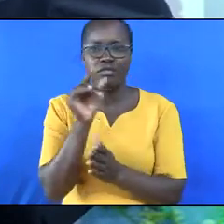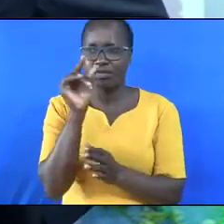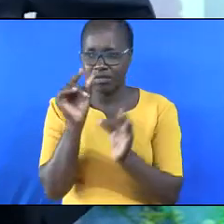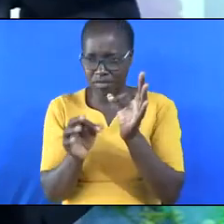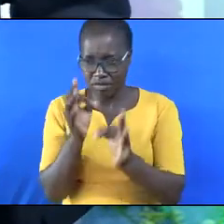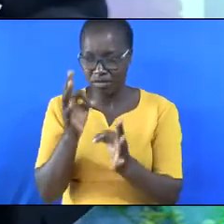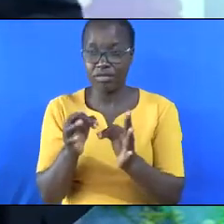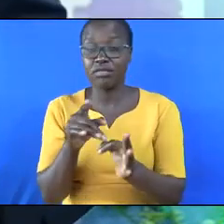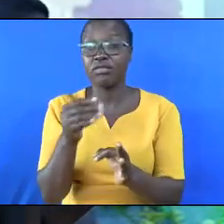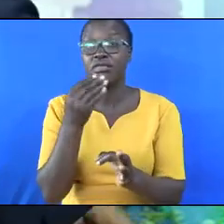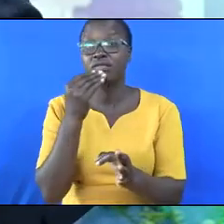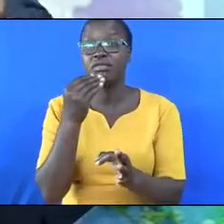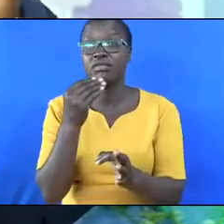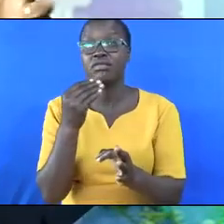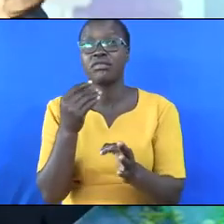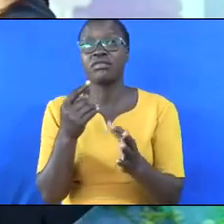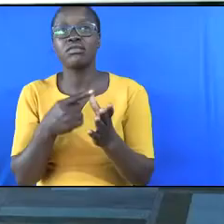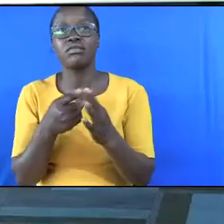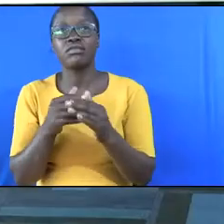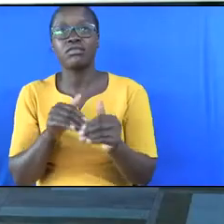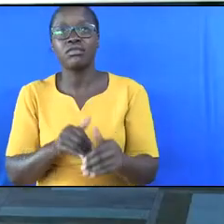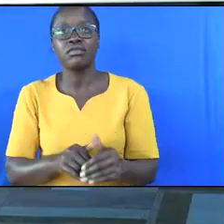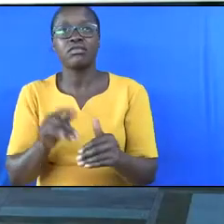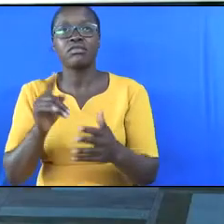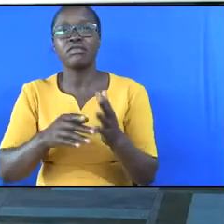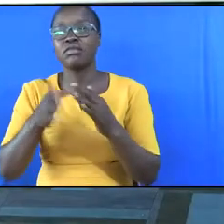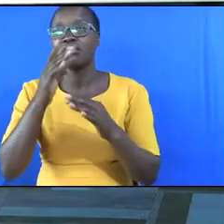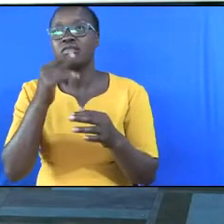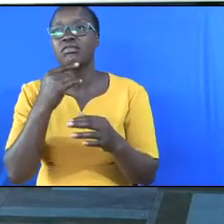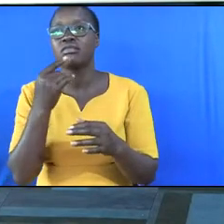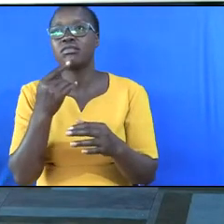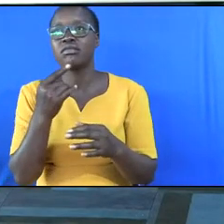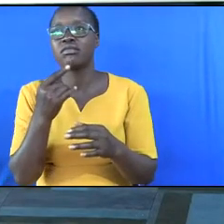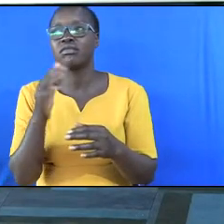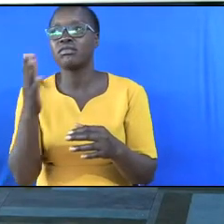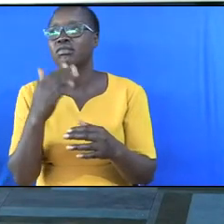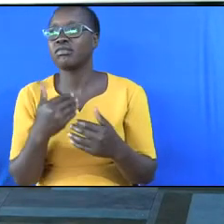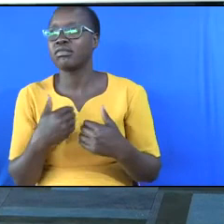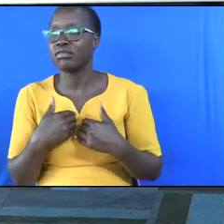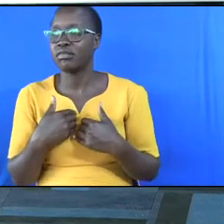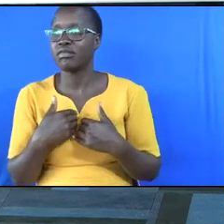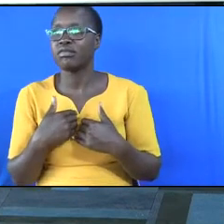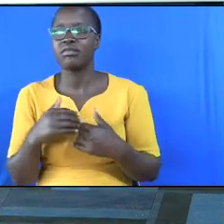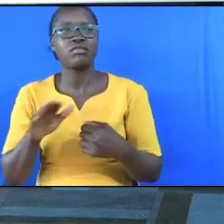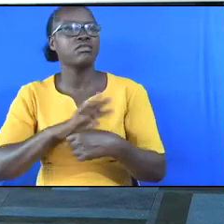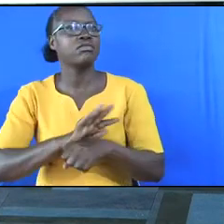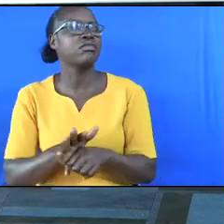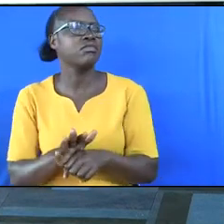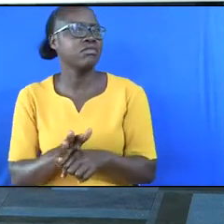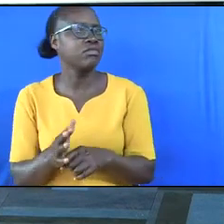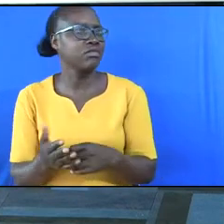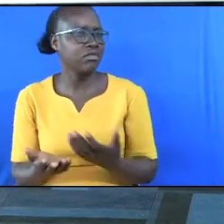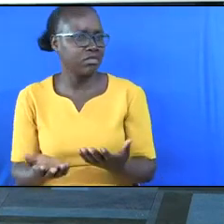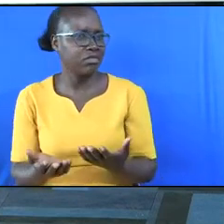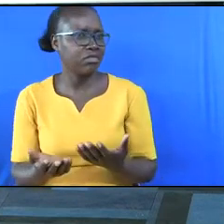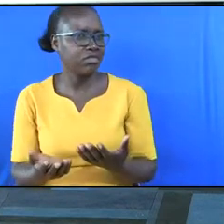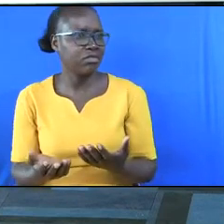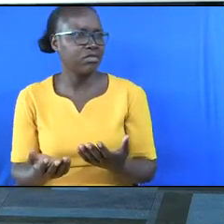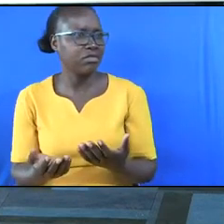eating the way God told us to eat, we would not even have had coronavirus. Amen?